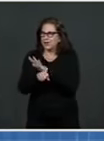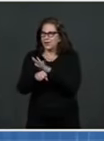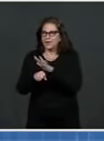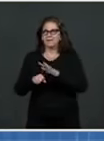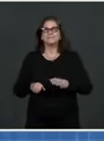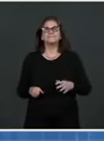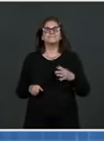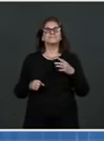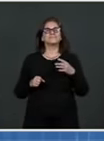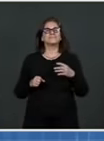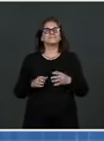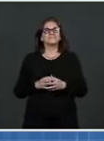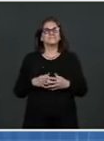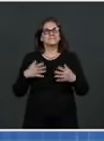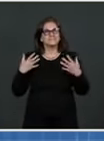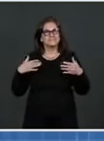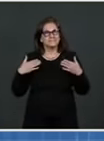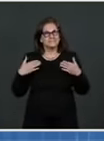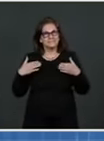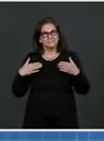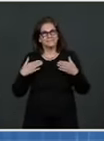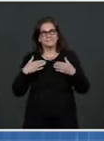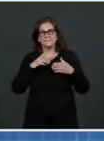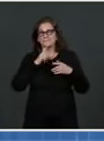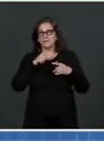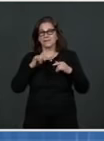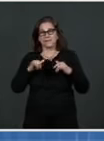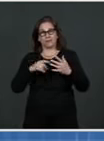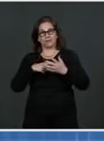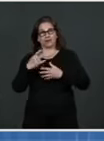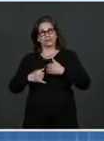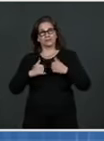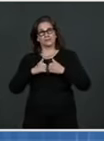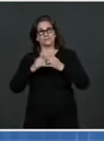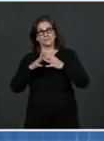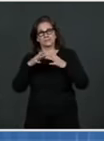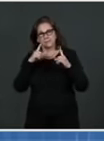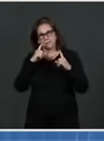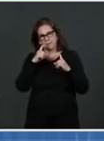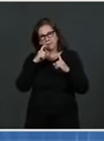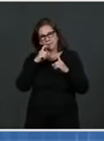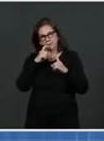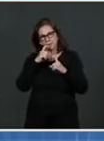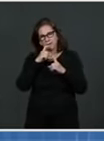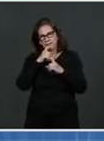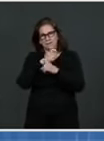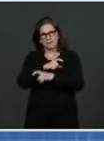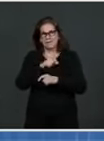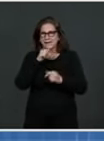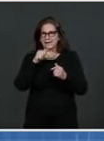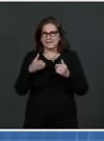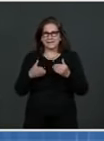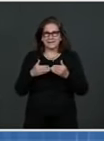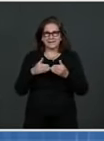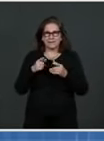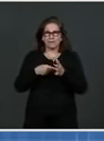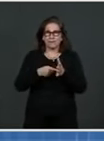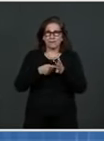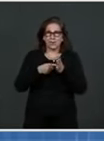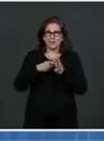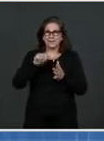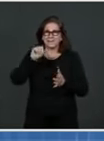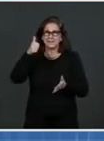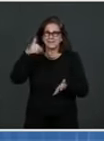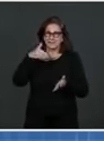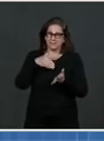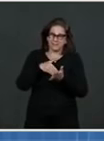and pulling it off requires tens of thousands of people doing their part. And we are grateful to everybody